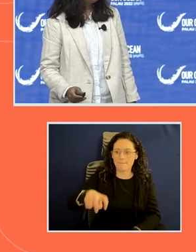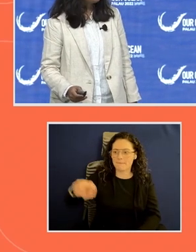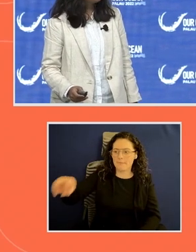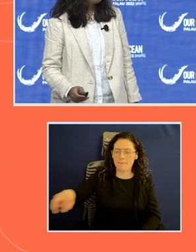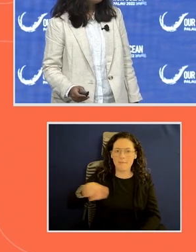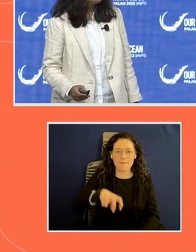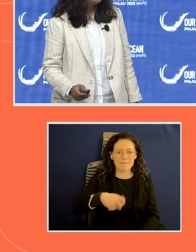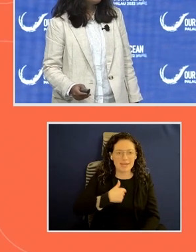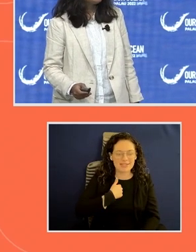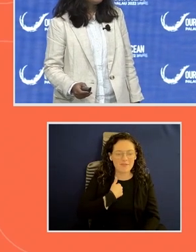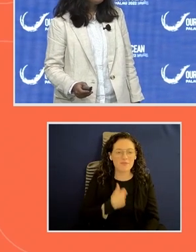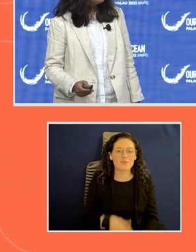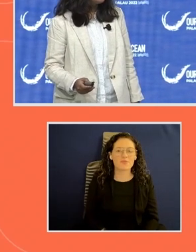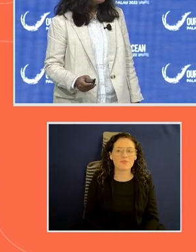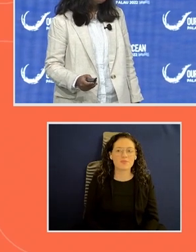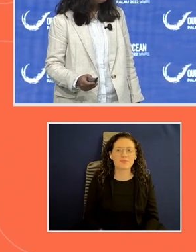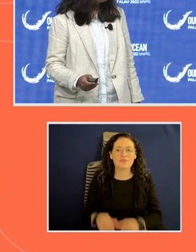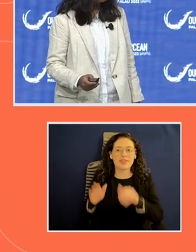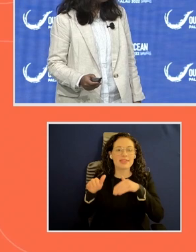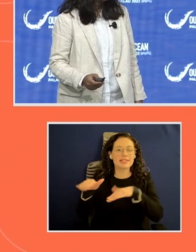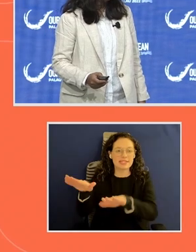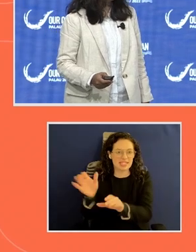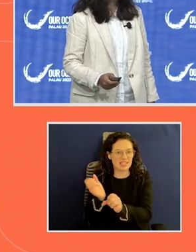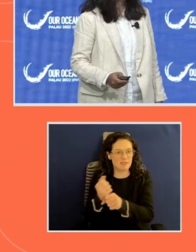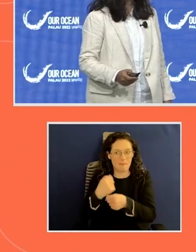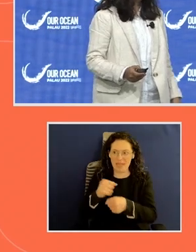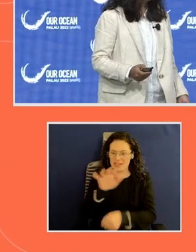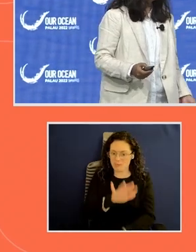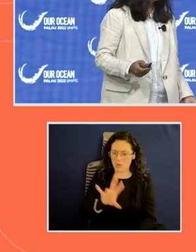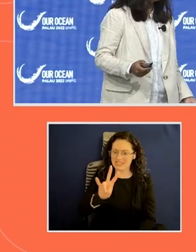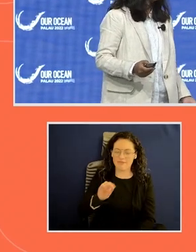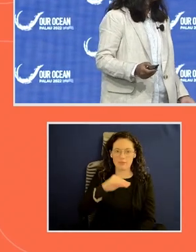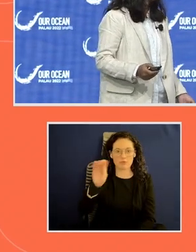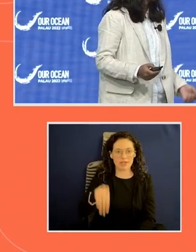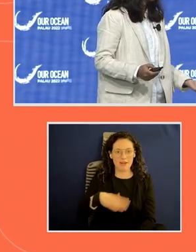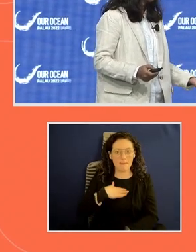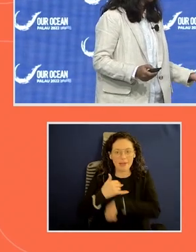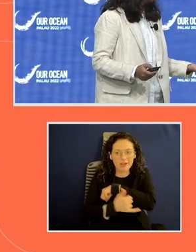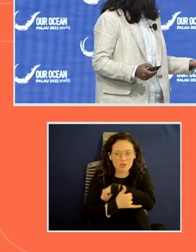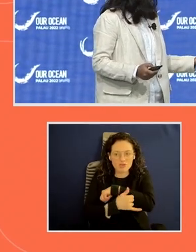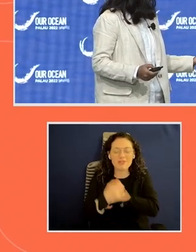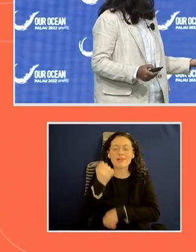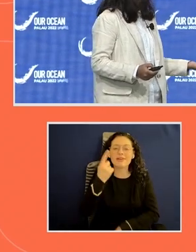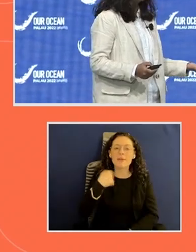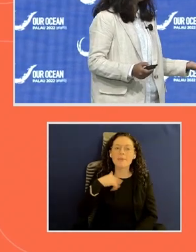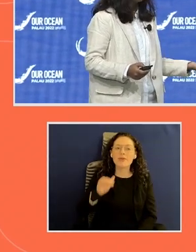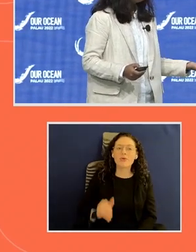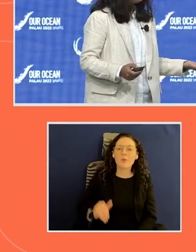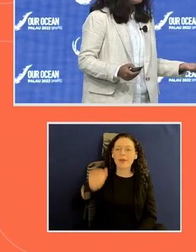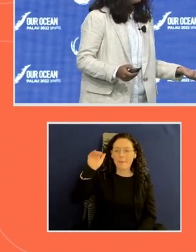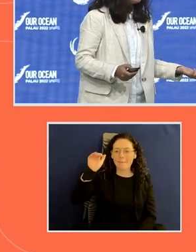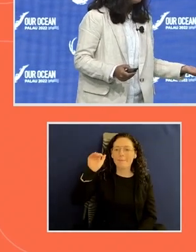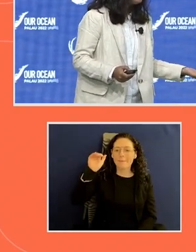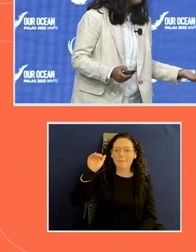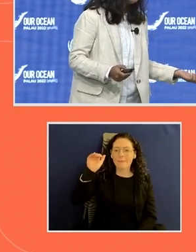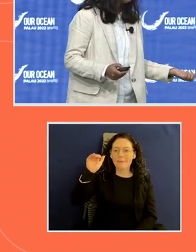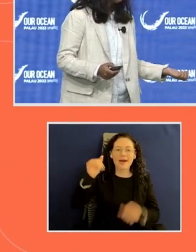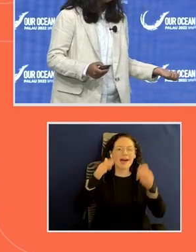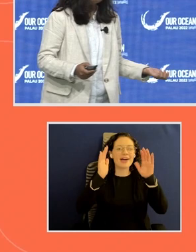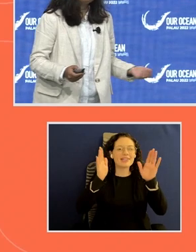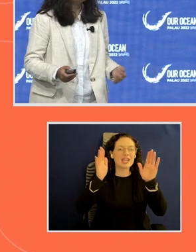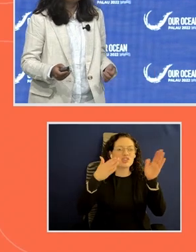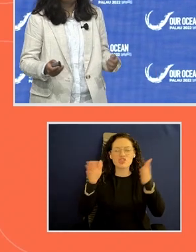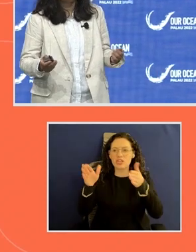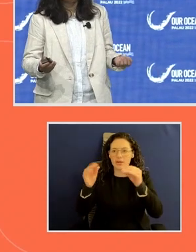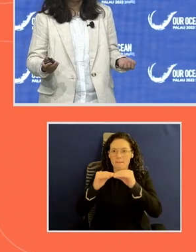The sea makes up 70% of my country, yet when I was growing up, the attention was mostly towards the land rather than the sea.